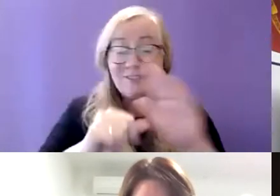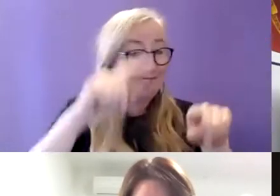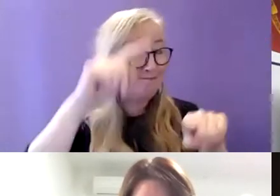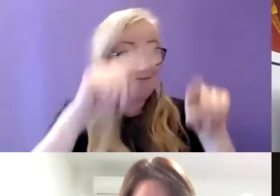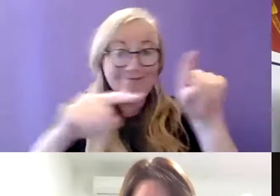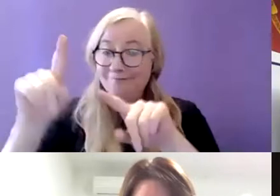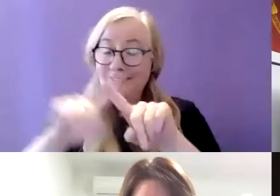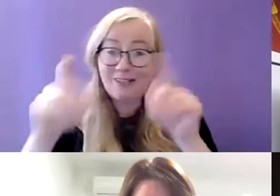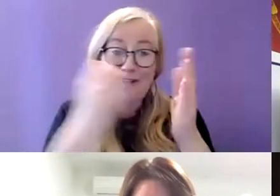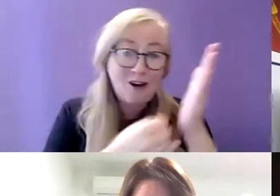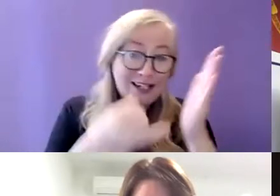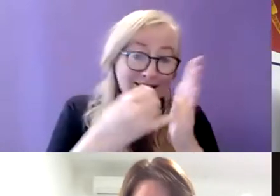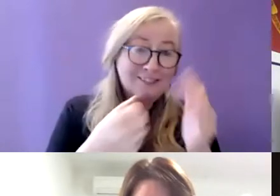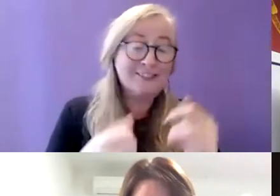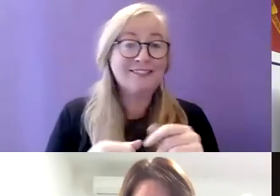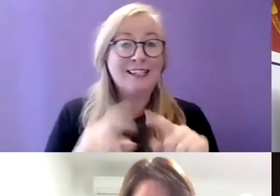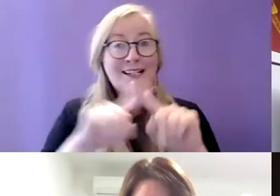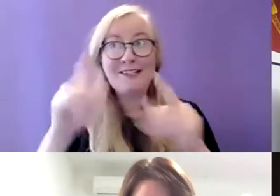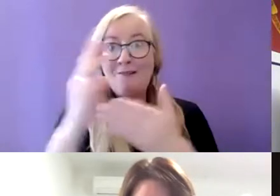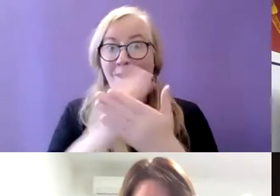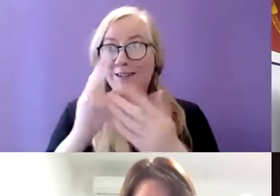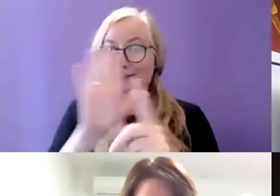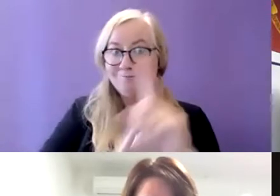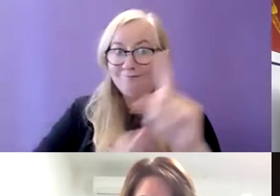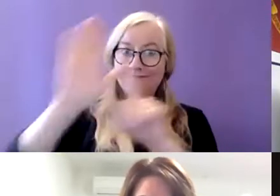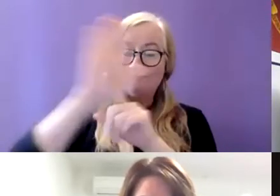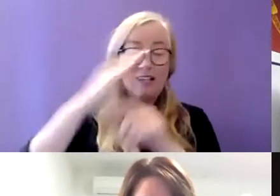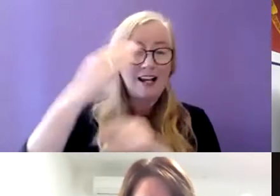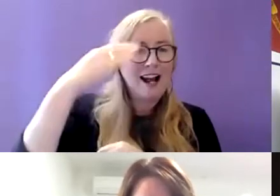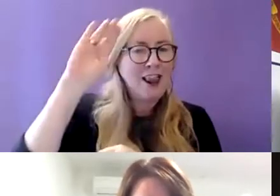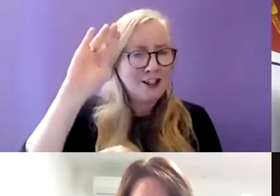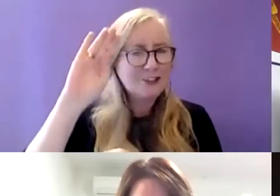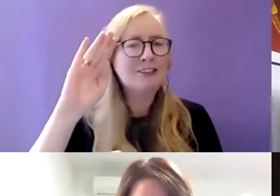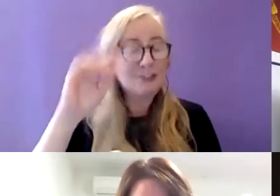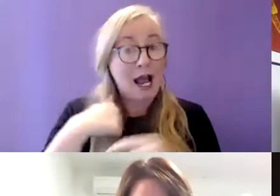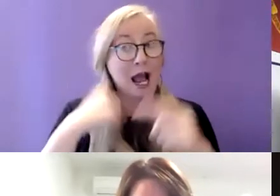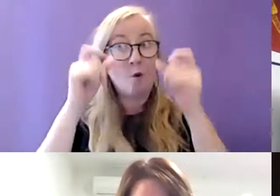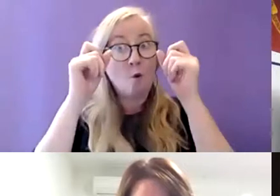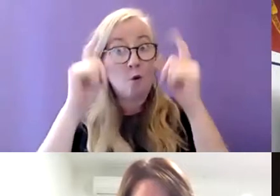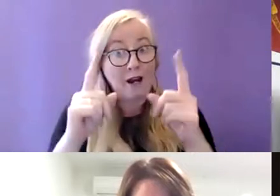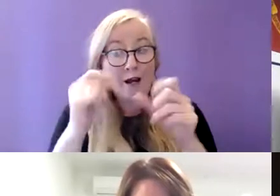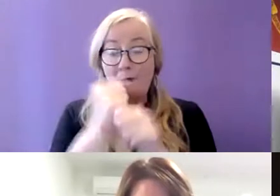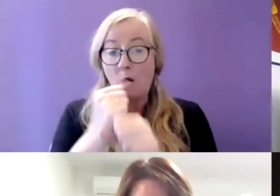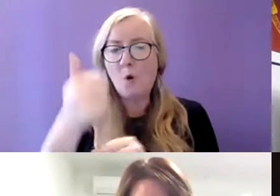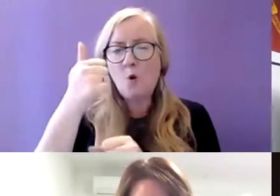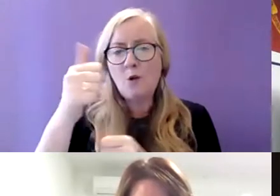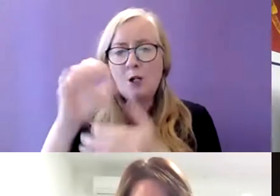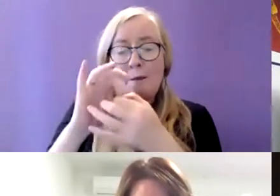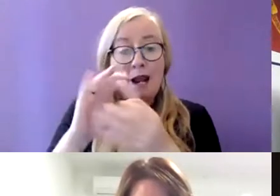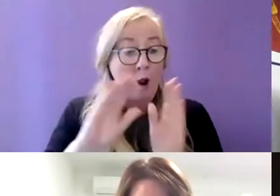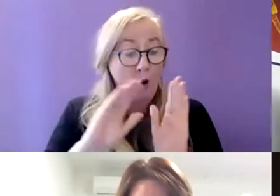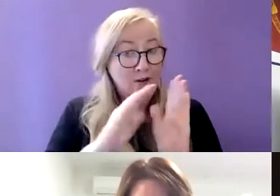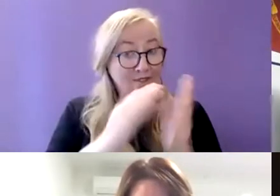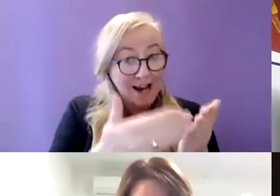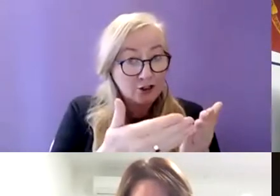and in different parts of the country so I'd be aware of really good collaborations between providers and local